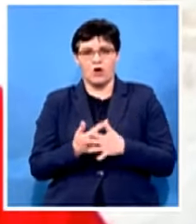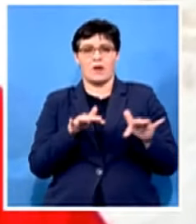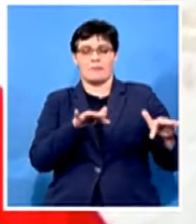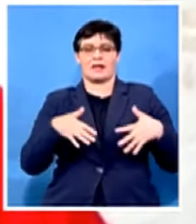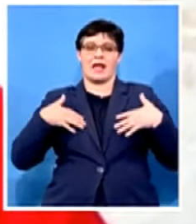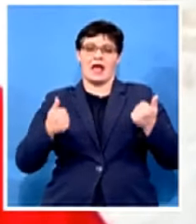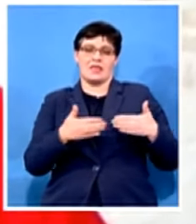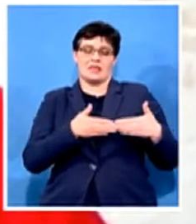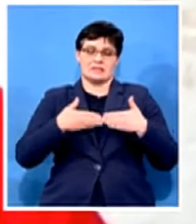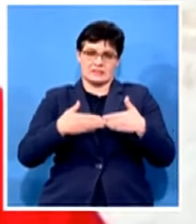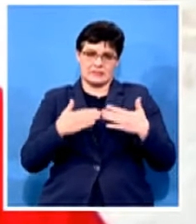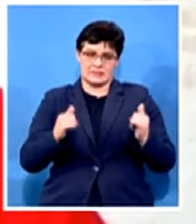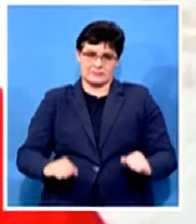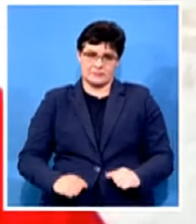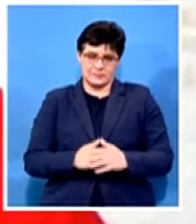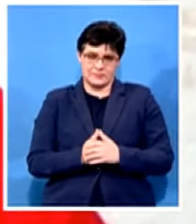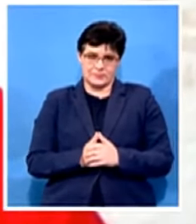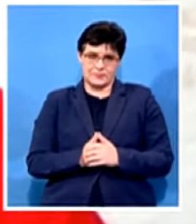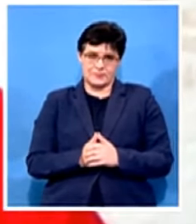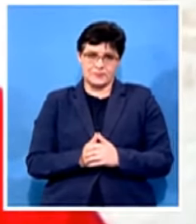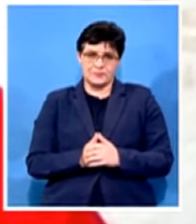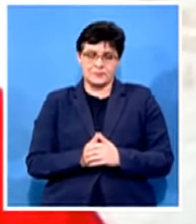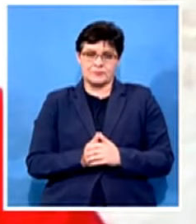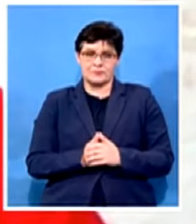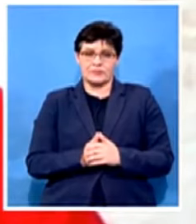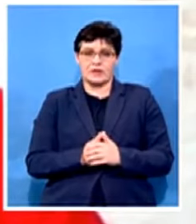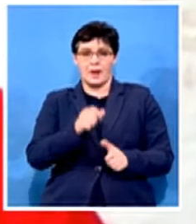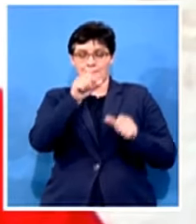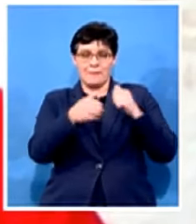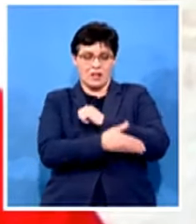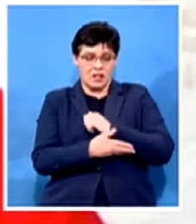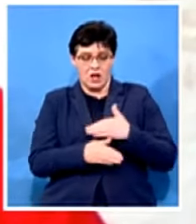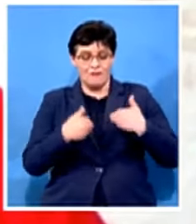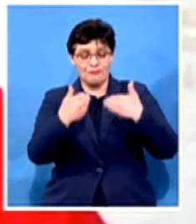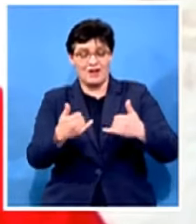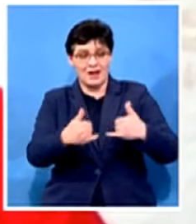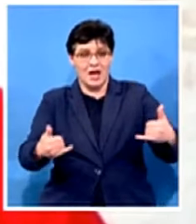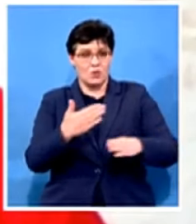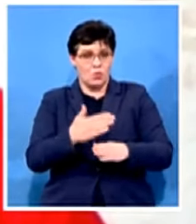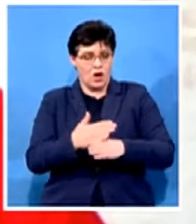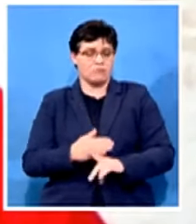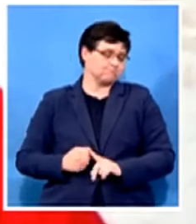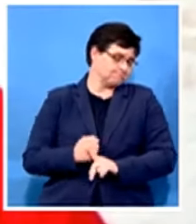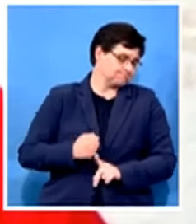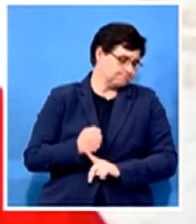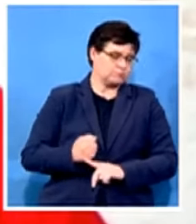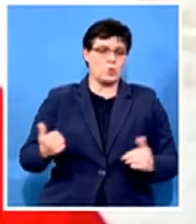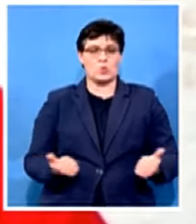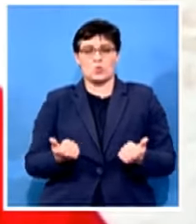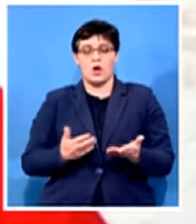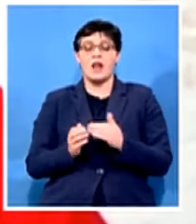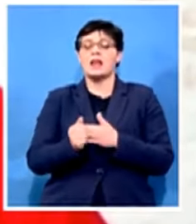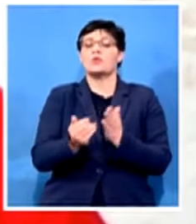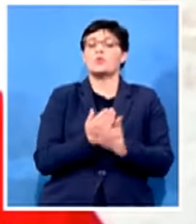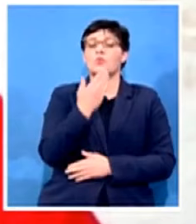dedicated men and women of our country who are frontline workers fought a good fight led by masugo and lukele and triumphed